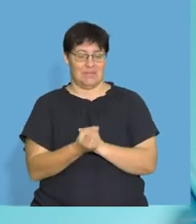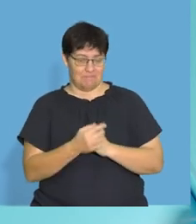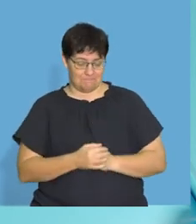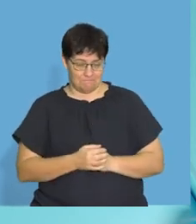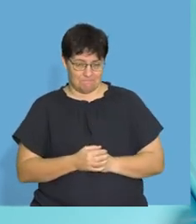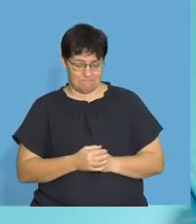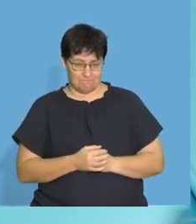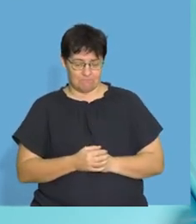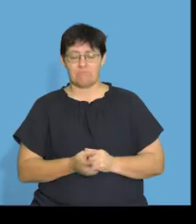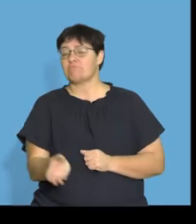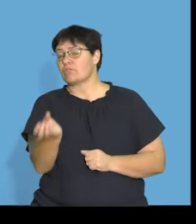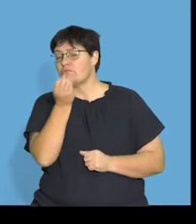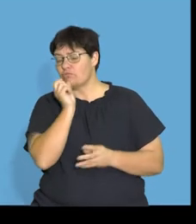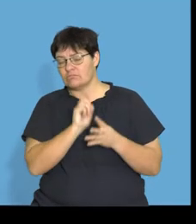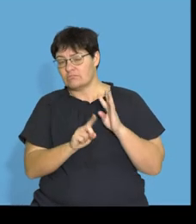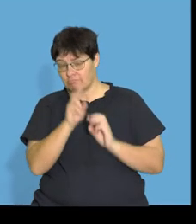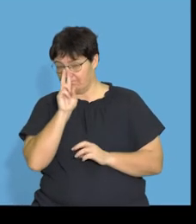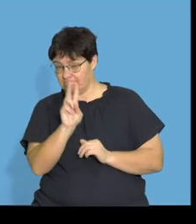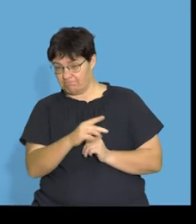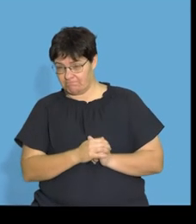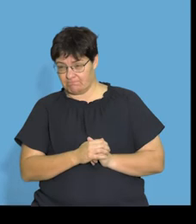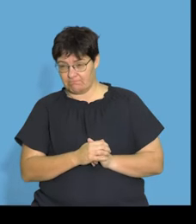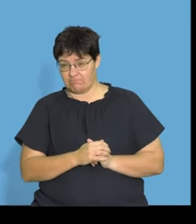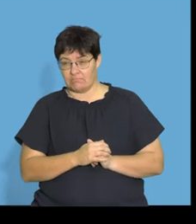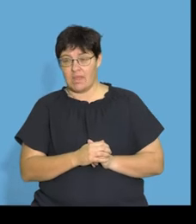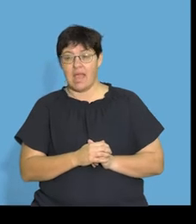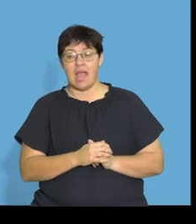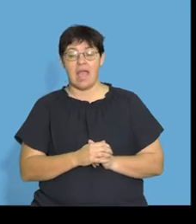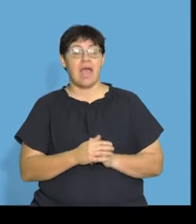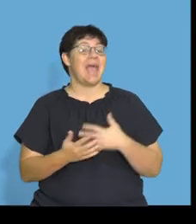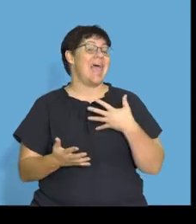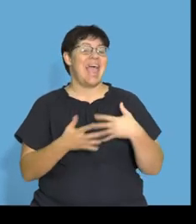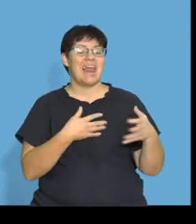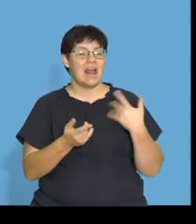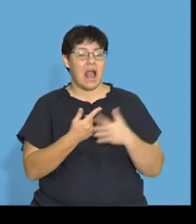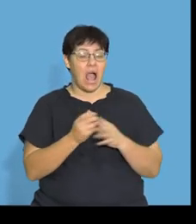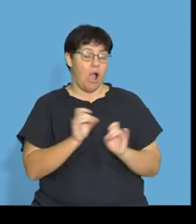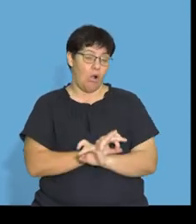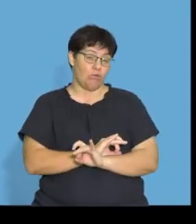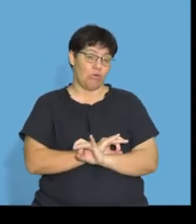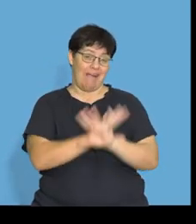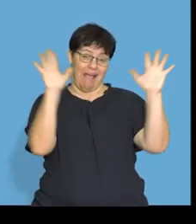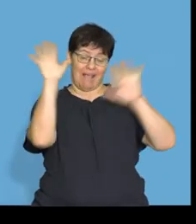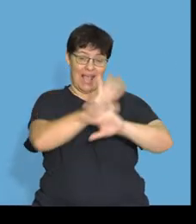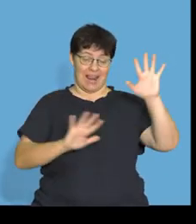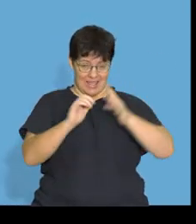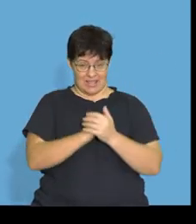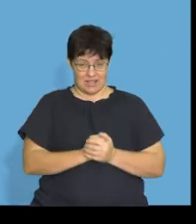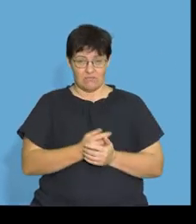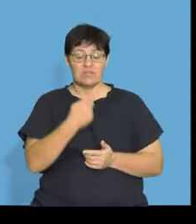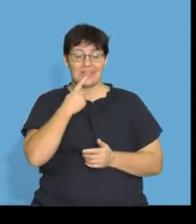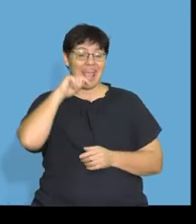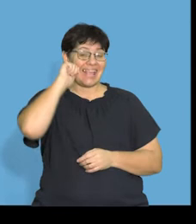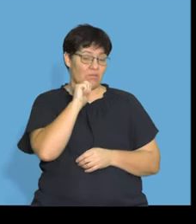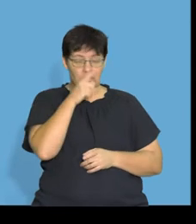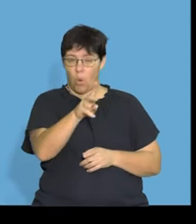Now, if you have a look at the foods, I want you to notice the foods. Anything that has a really bright color. I know maybe your parents told